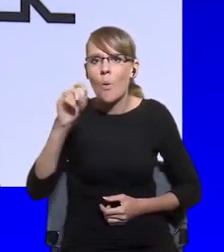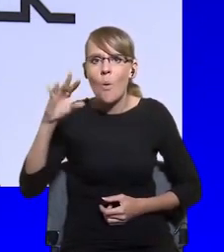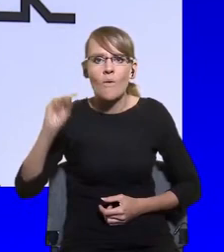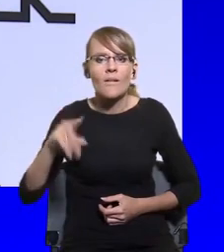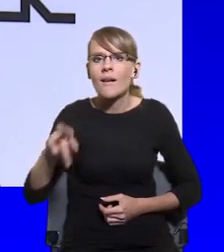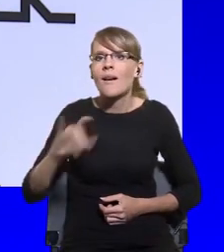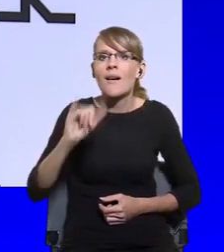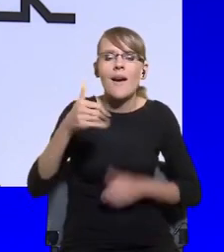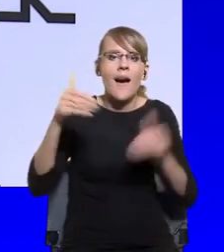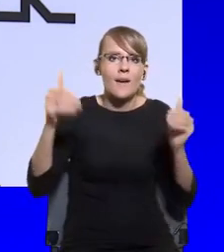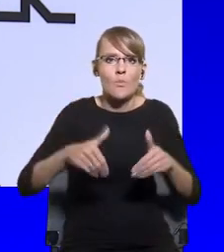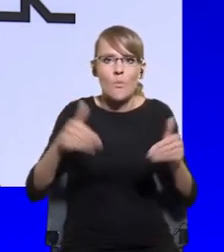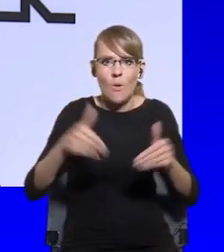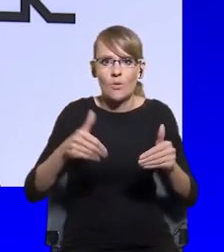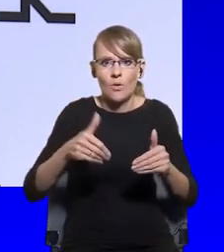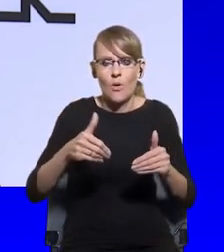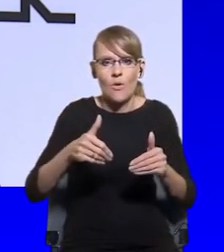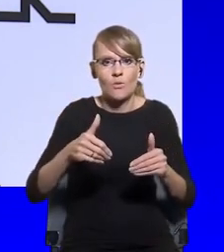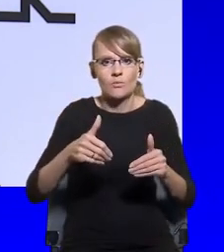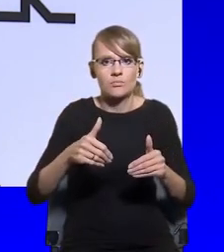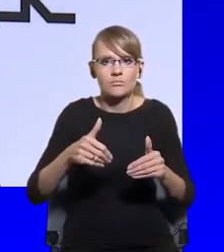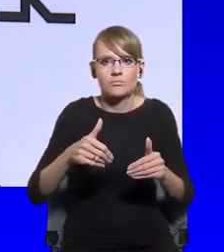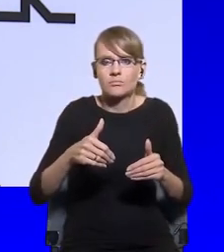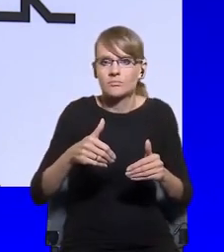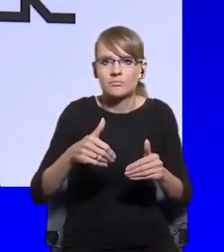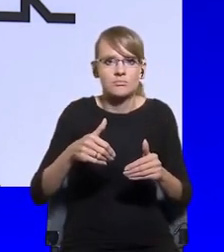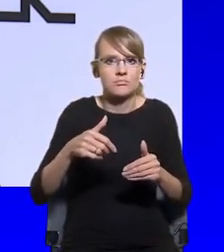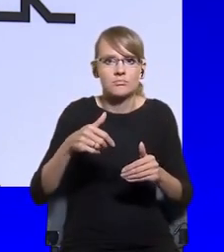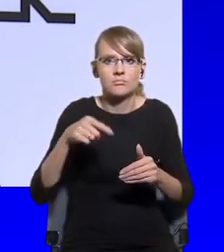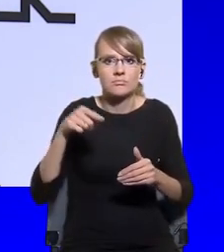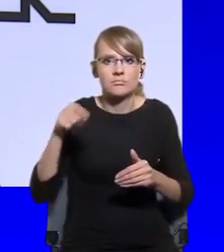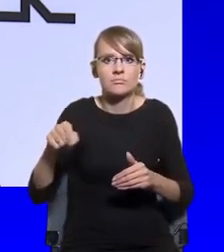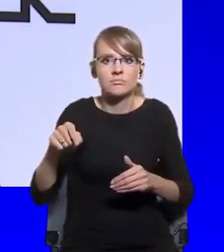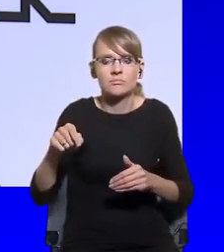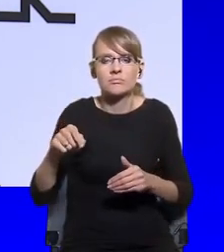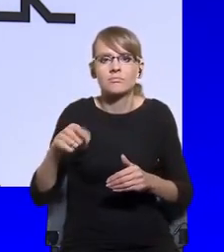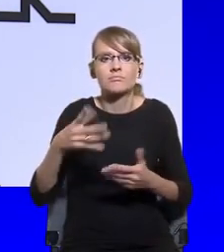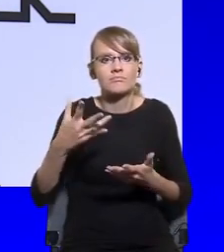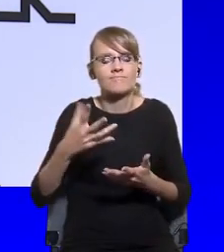politics is about morality and nothing else?